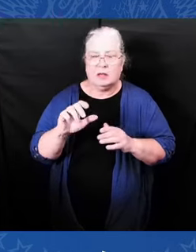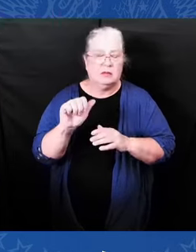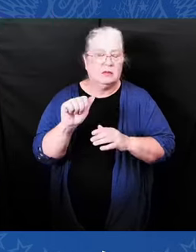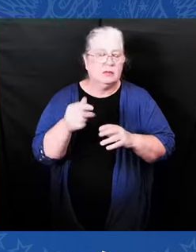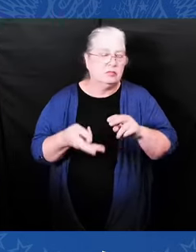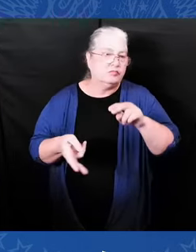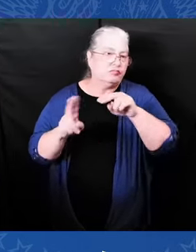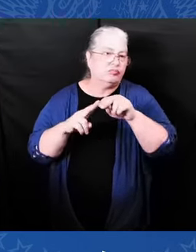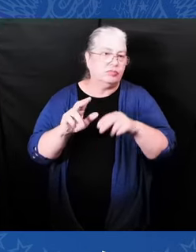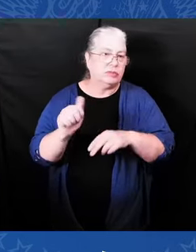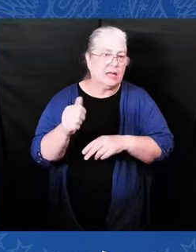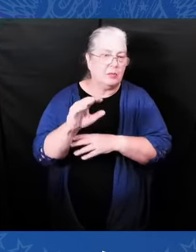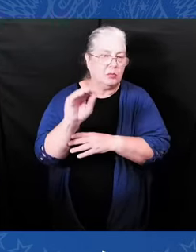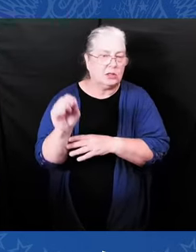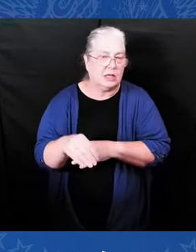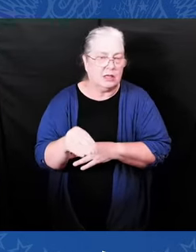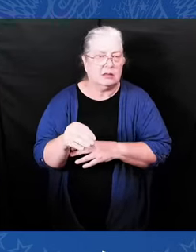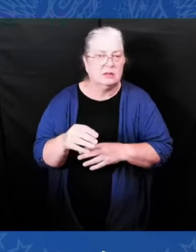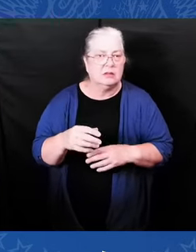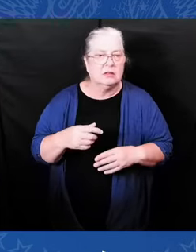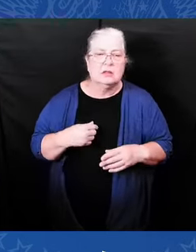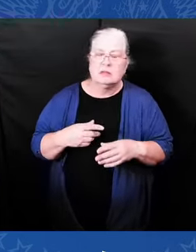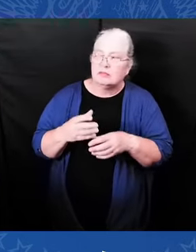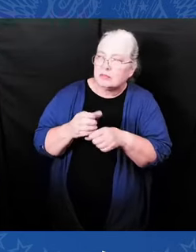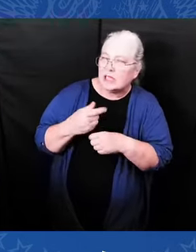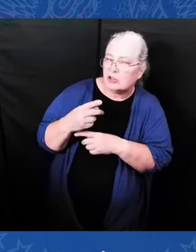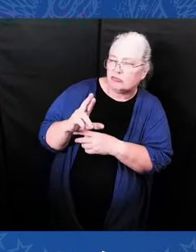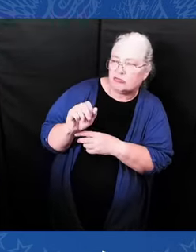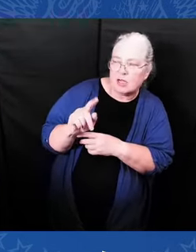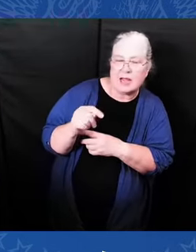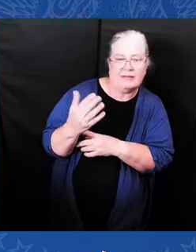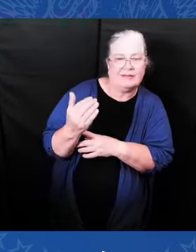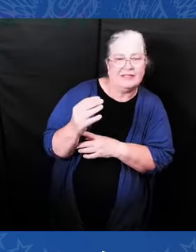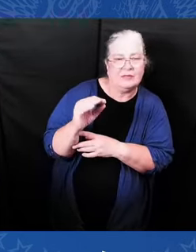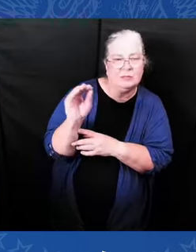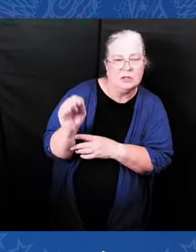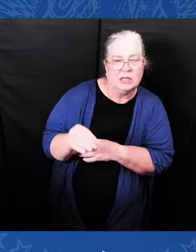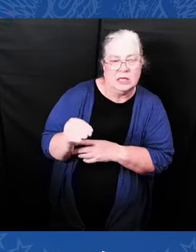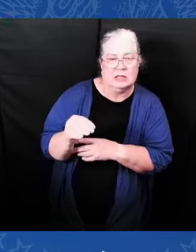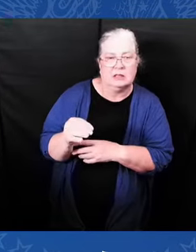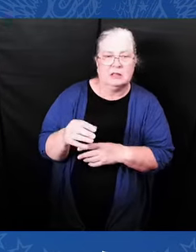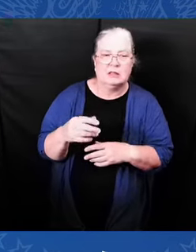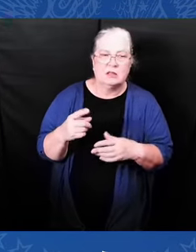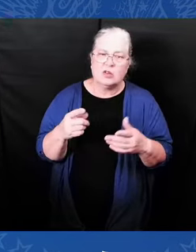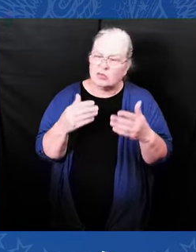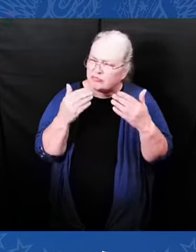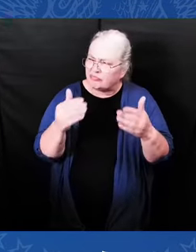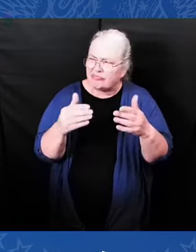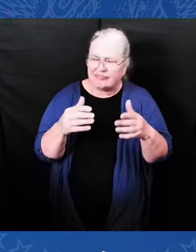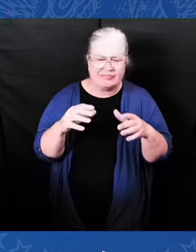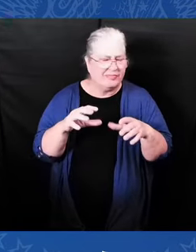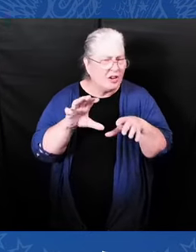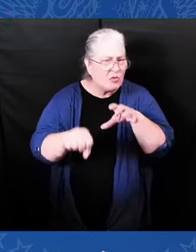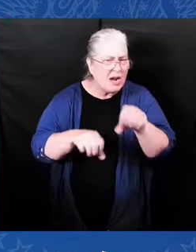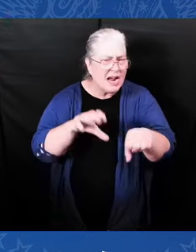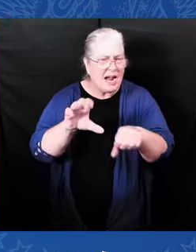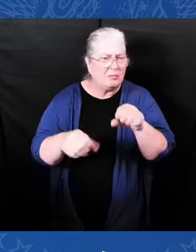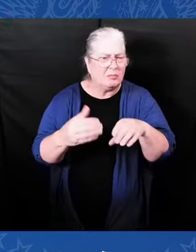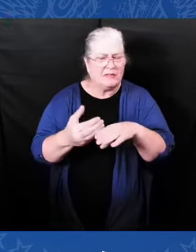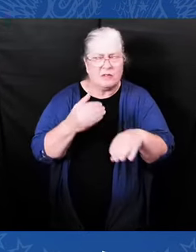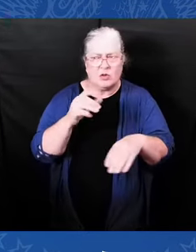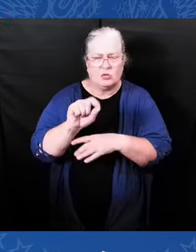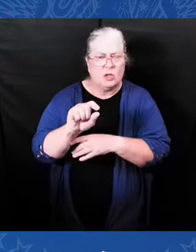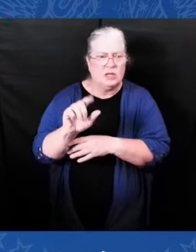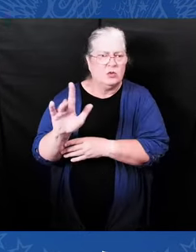To help close the racial wealth gap, Secretary Fudge is expanding efforts to build a Black generational wealth through home ownership